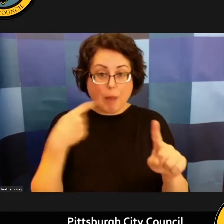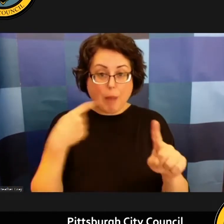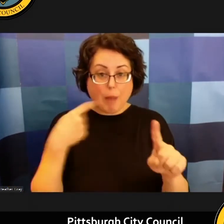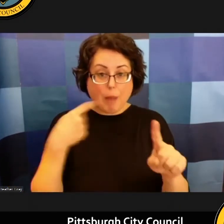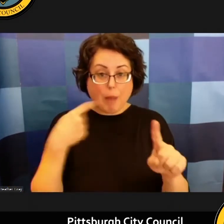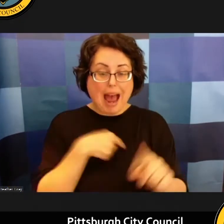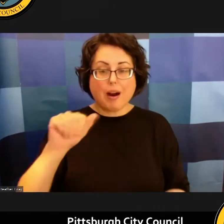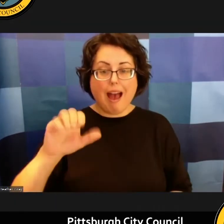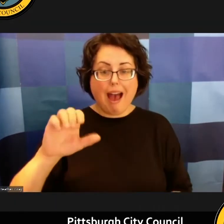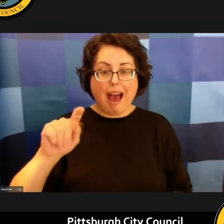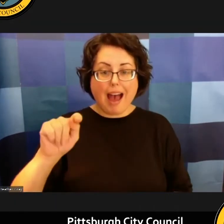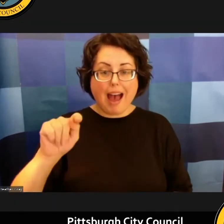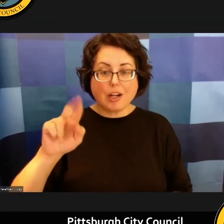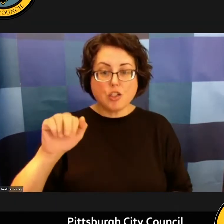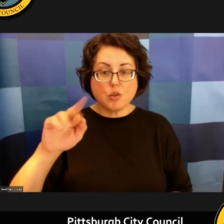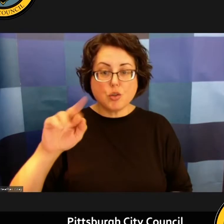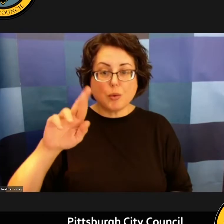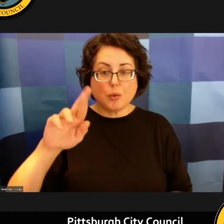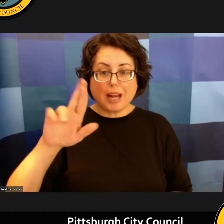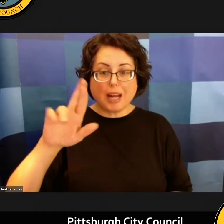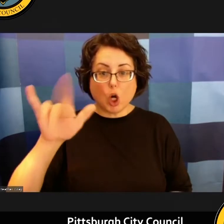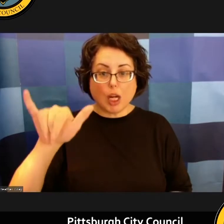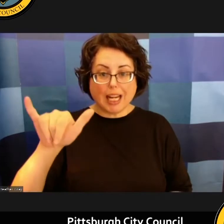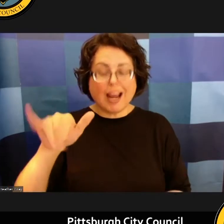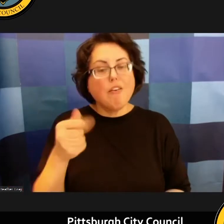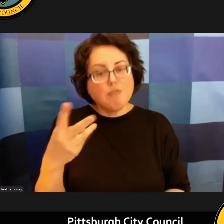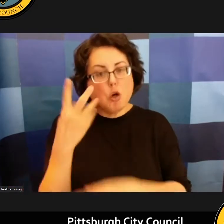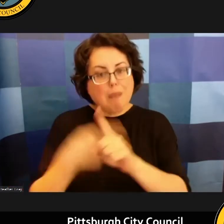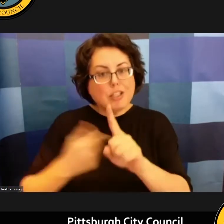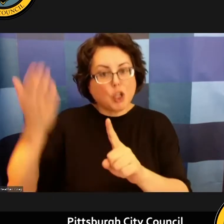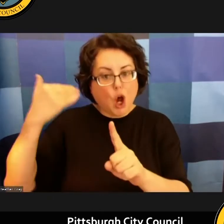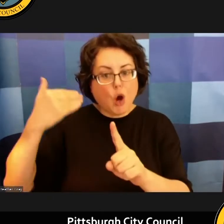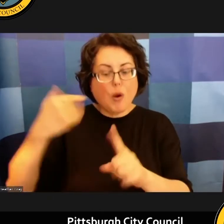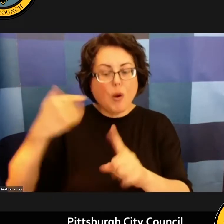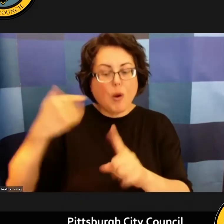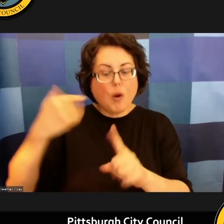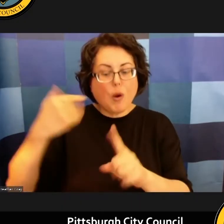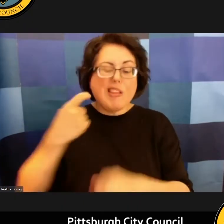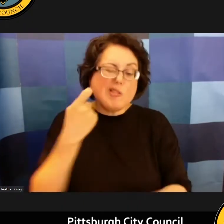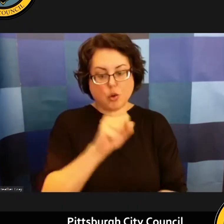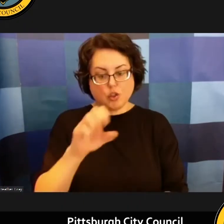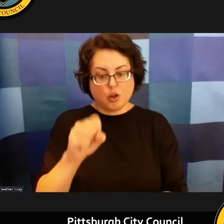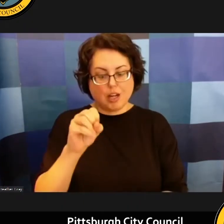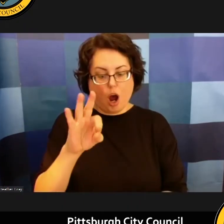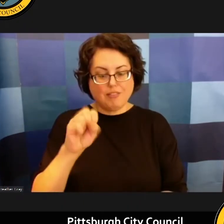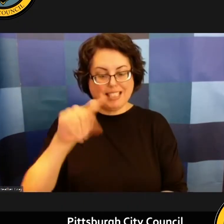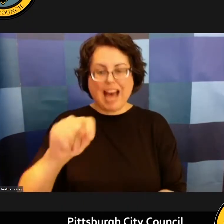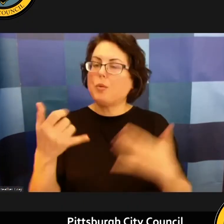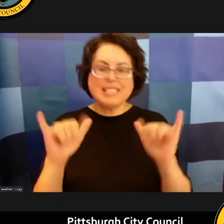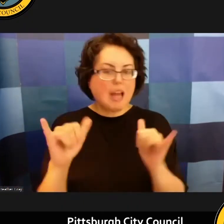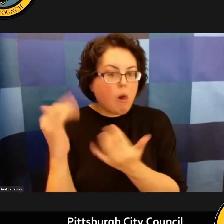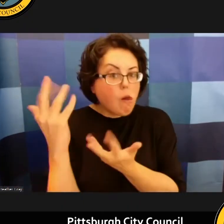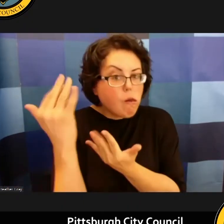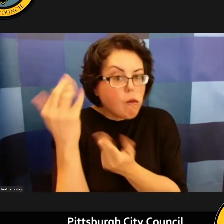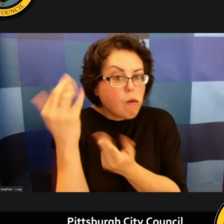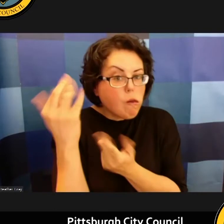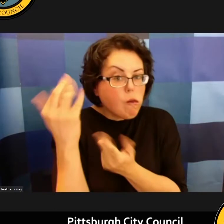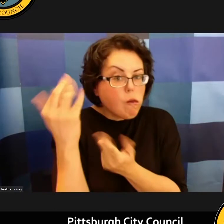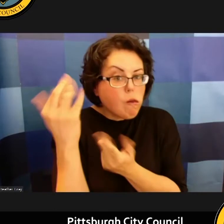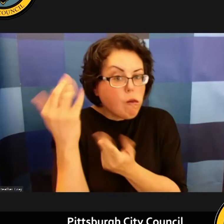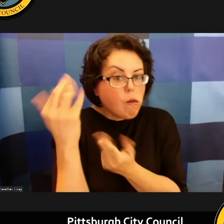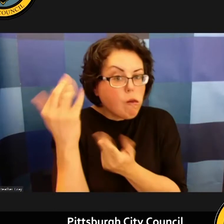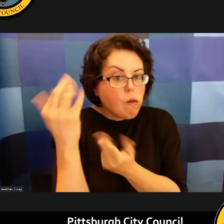uh while uh the most recent change with the social security offset was uh still in limbo um plus